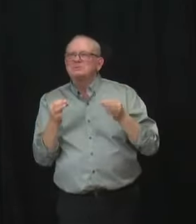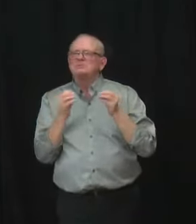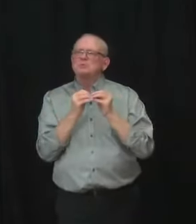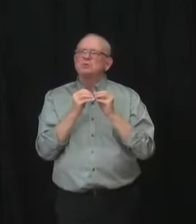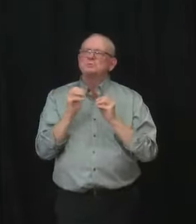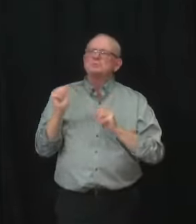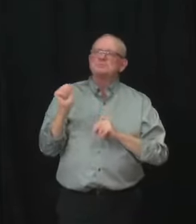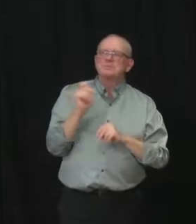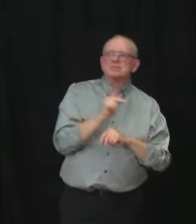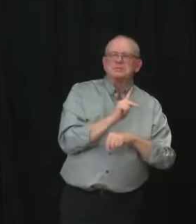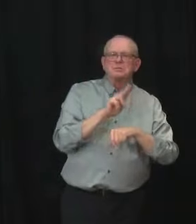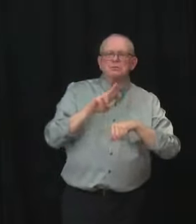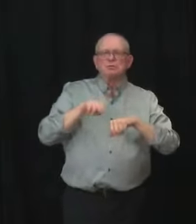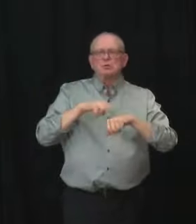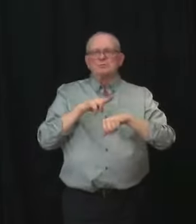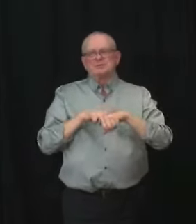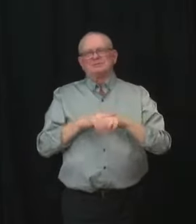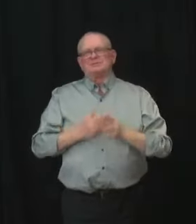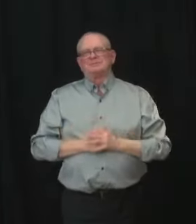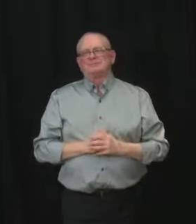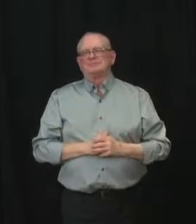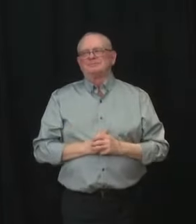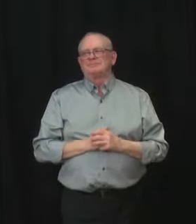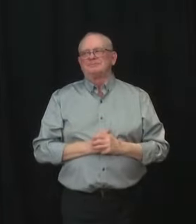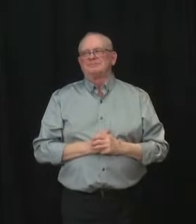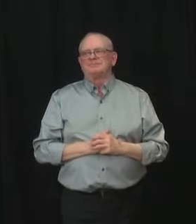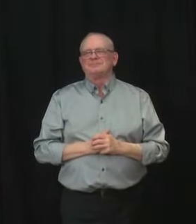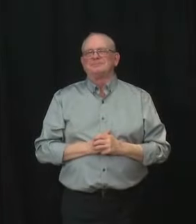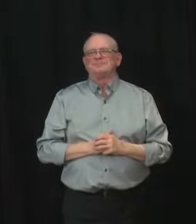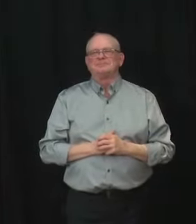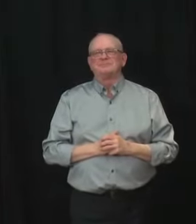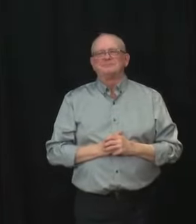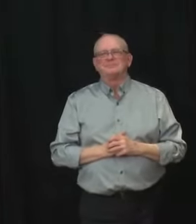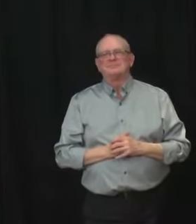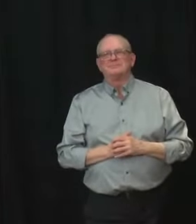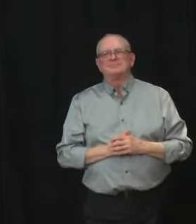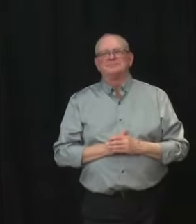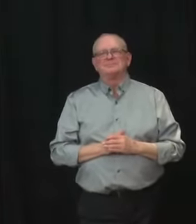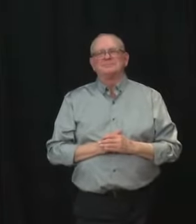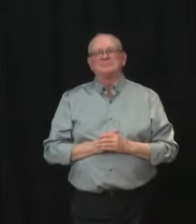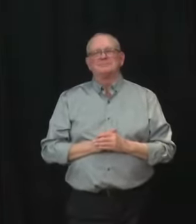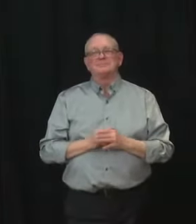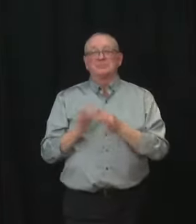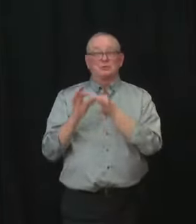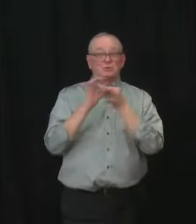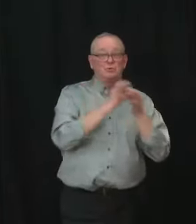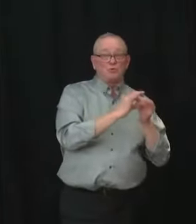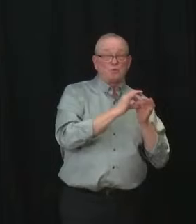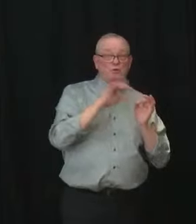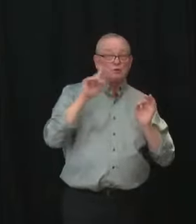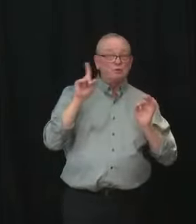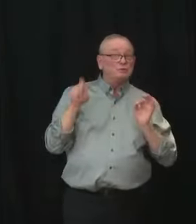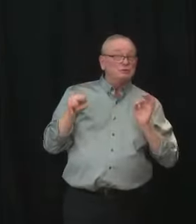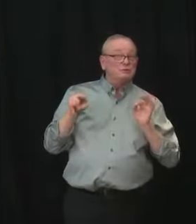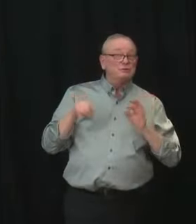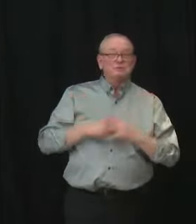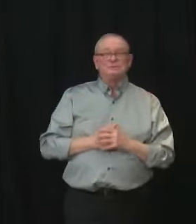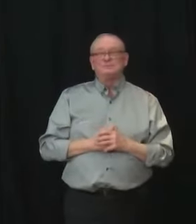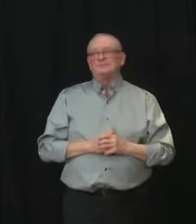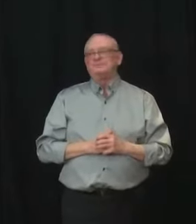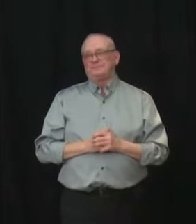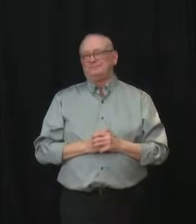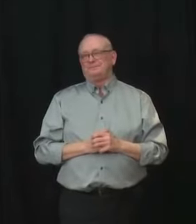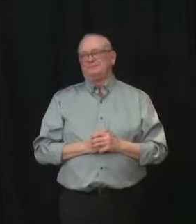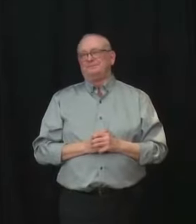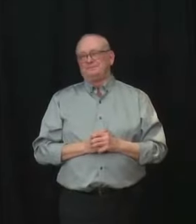people's health at jeopardy with direct COVID impacts. Thank you, Dr. Hinshaw. David, do you have a follow-up? Yes, Dr. Hinshaw, in the